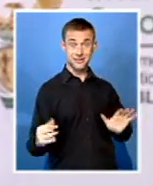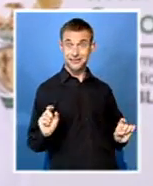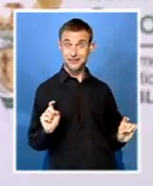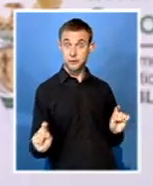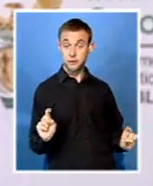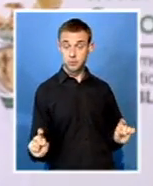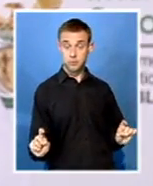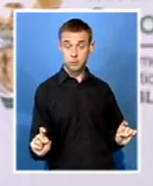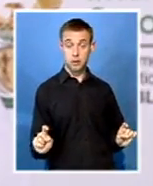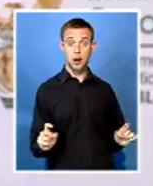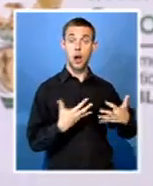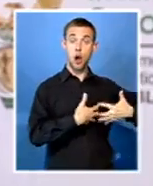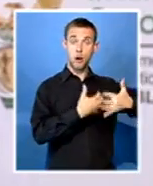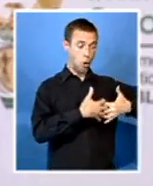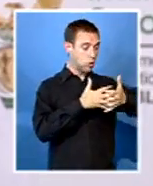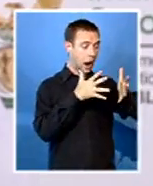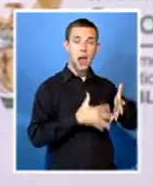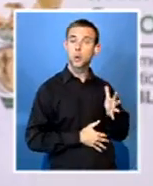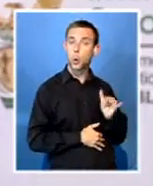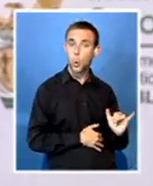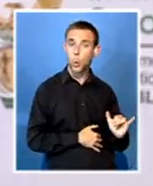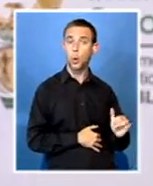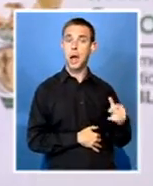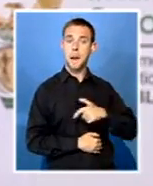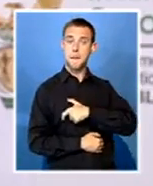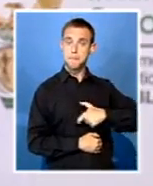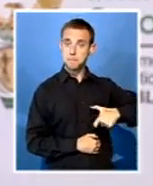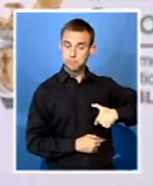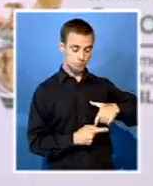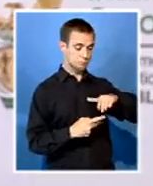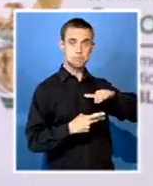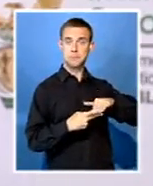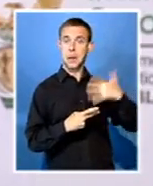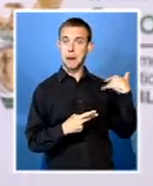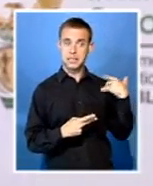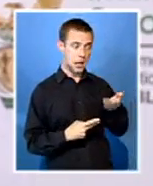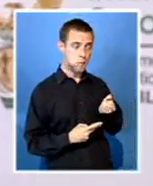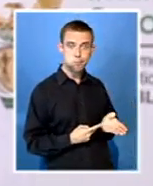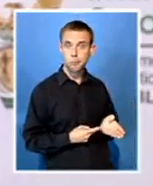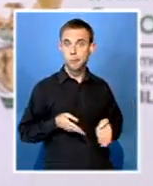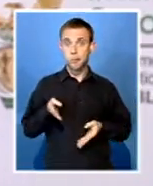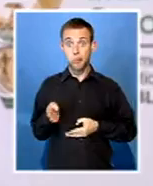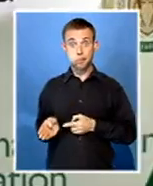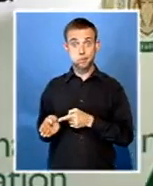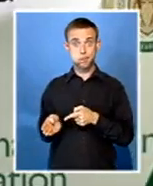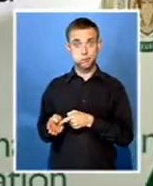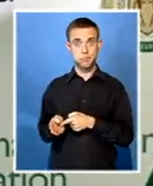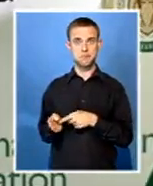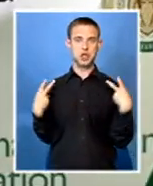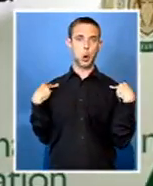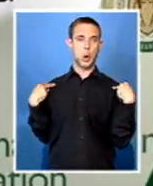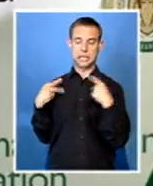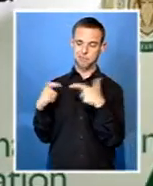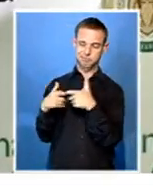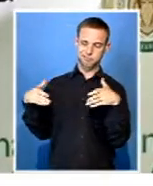officials and ministers who serve from our side from the security cluster. So